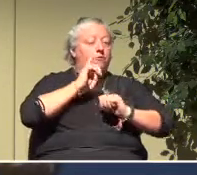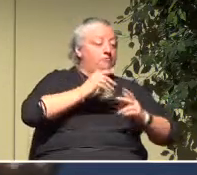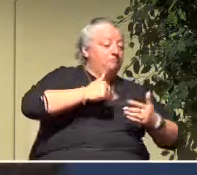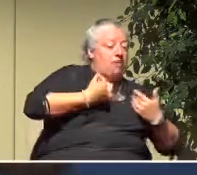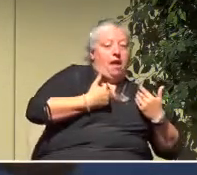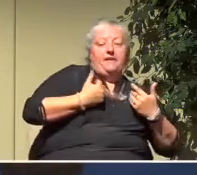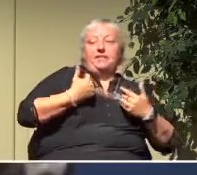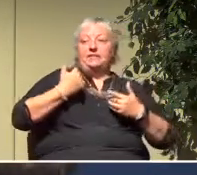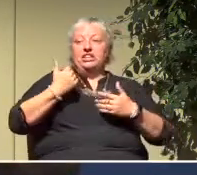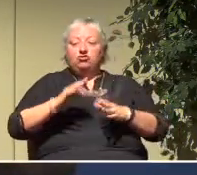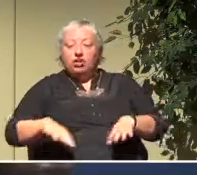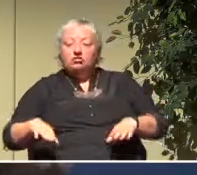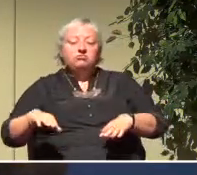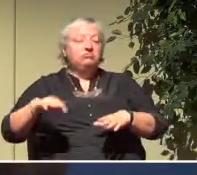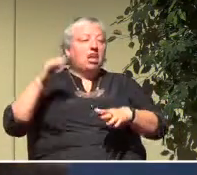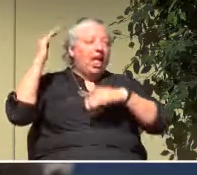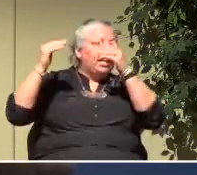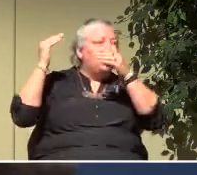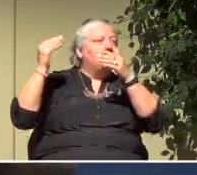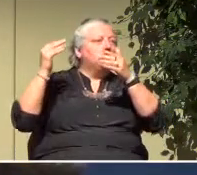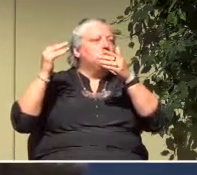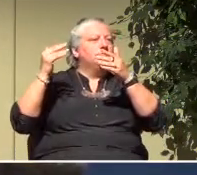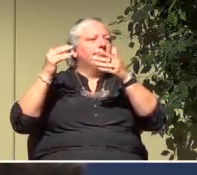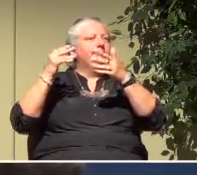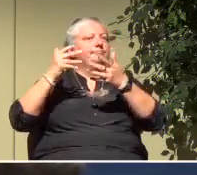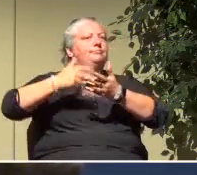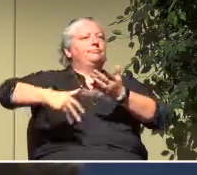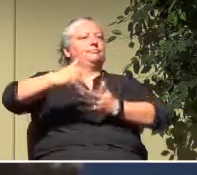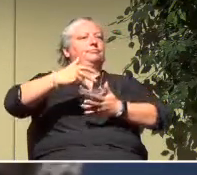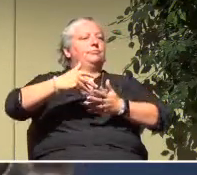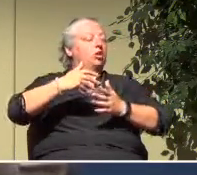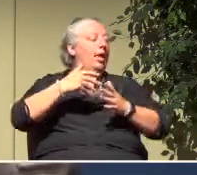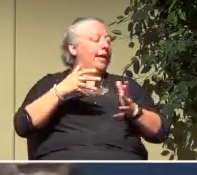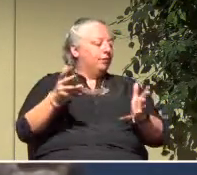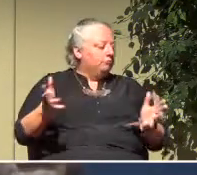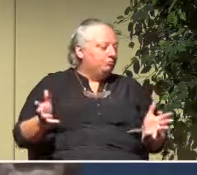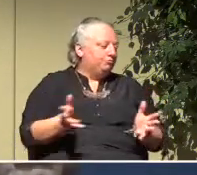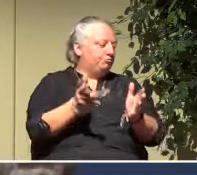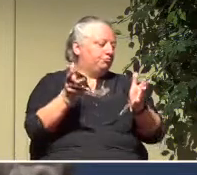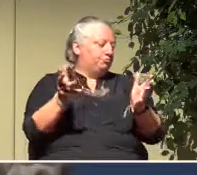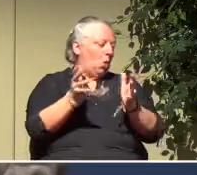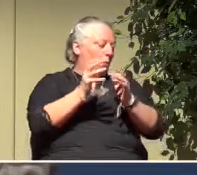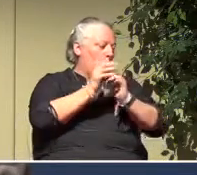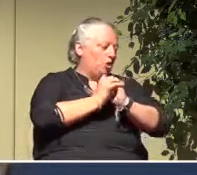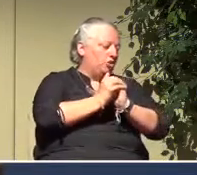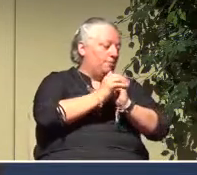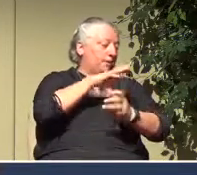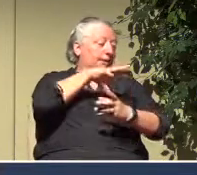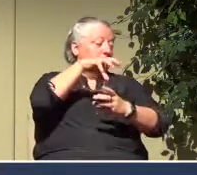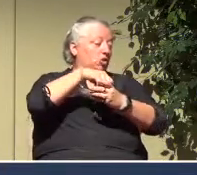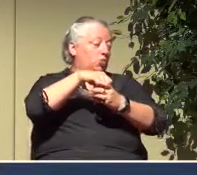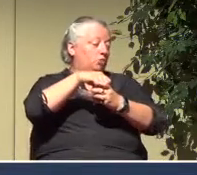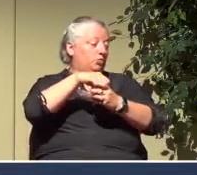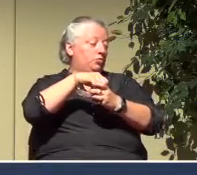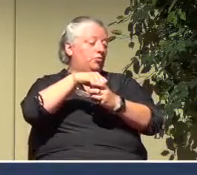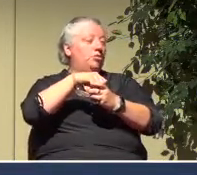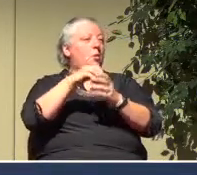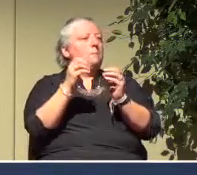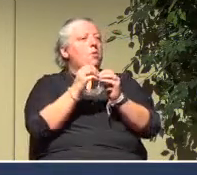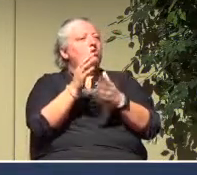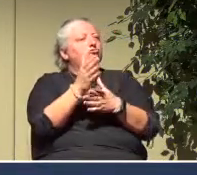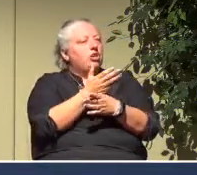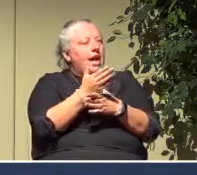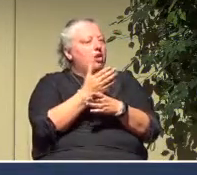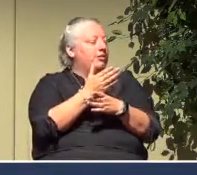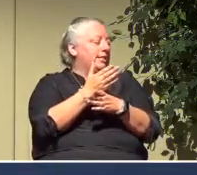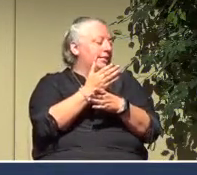and places to learn how to lead in worship. And to include more sharing